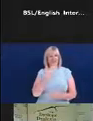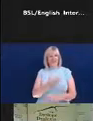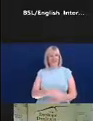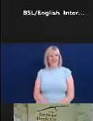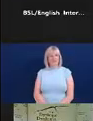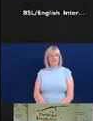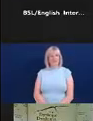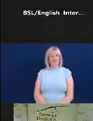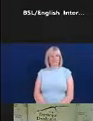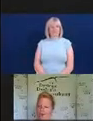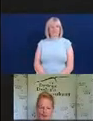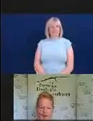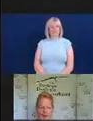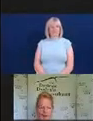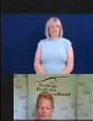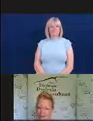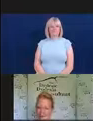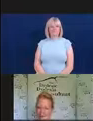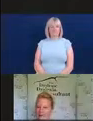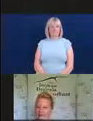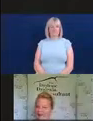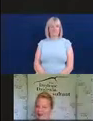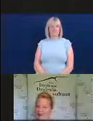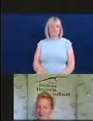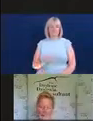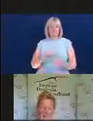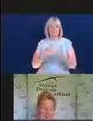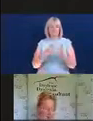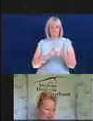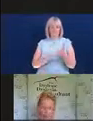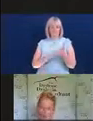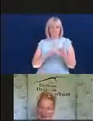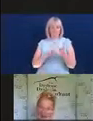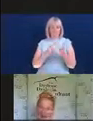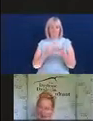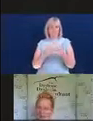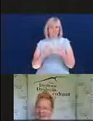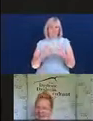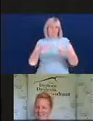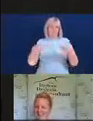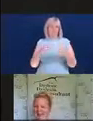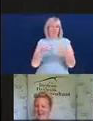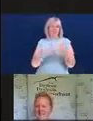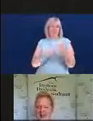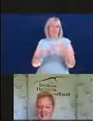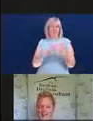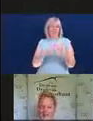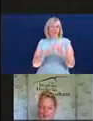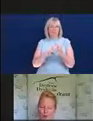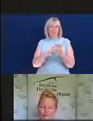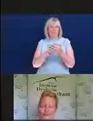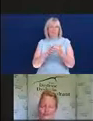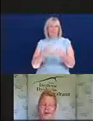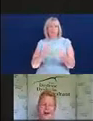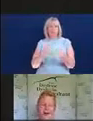Hello. So Ellie Wilkinson or Elizabeth Wilkinson, everybody calls me Ellie. I am the Dyslexic Dyslexia